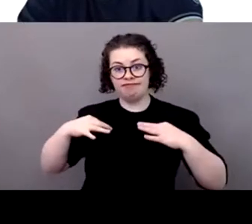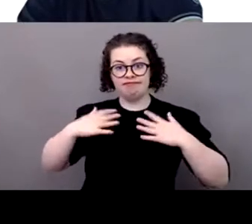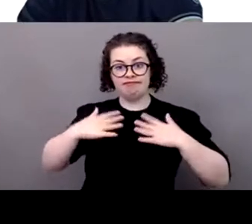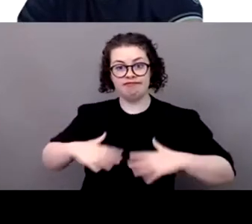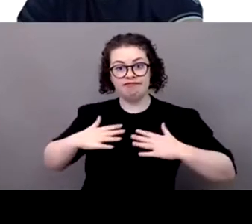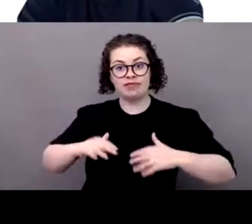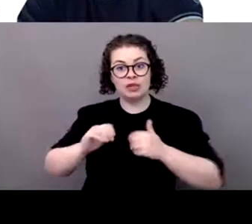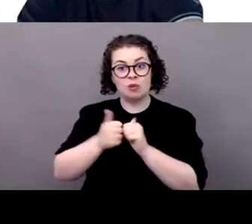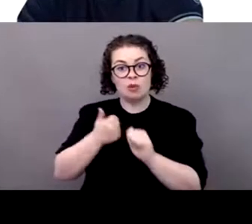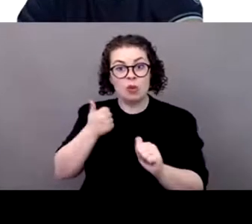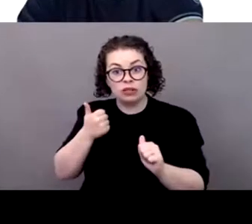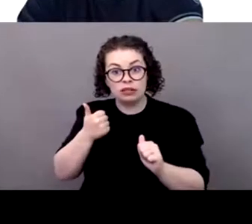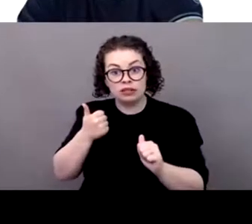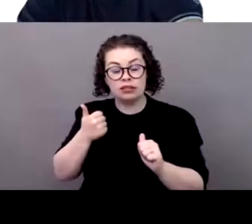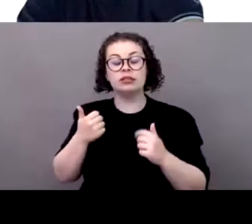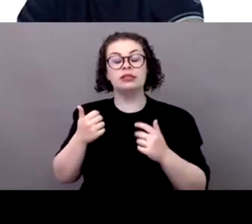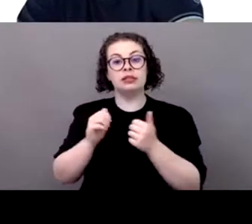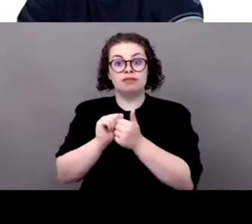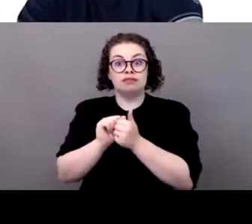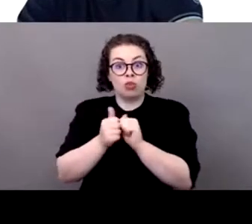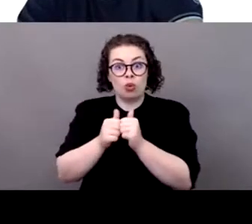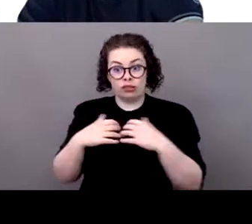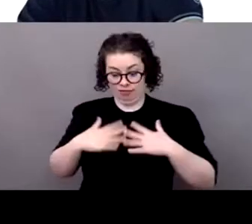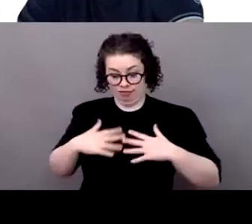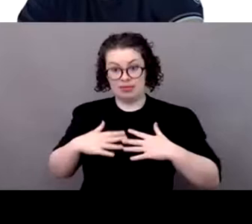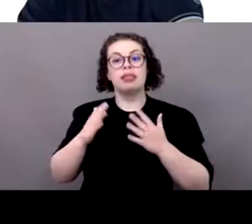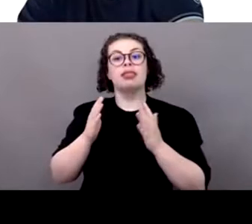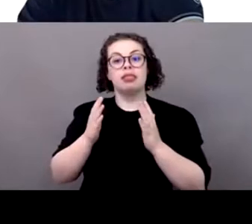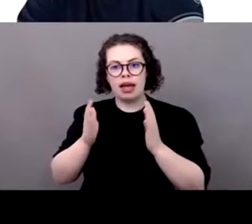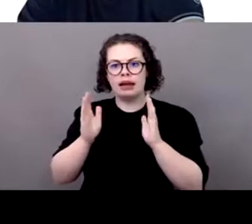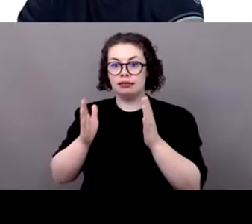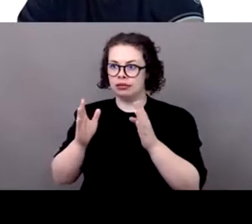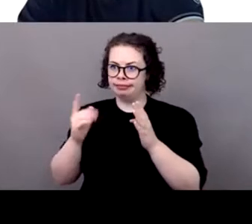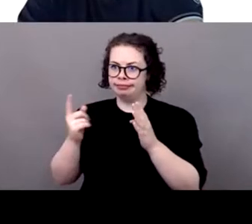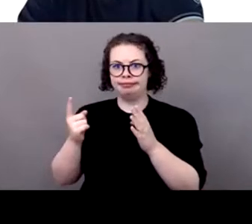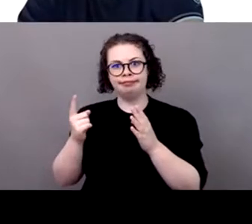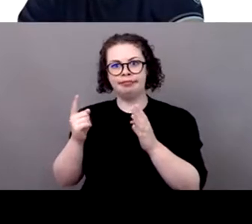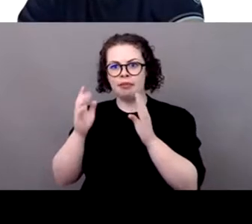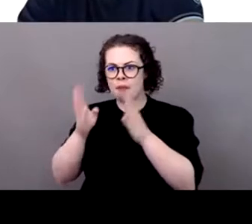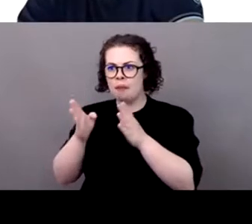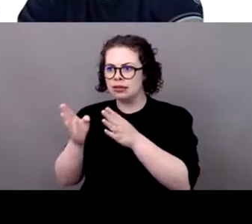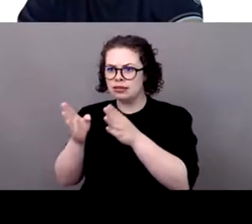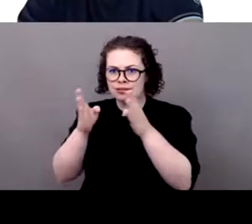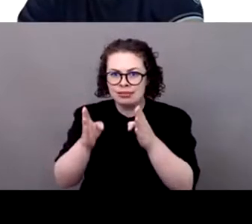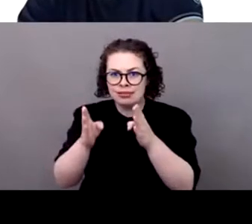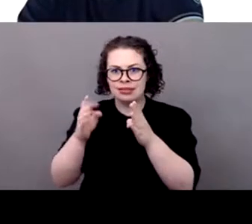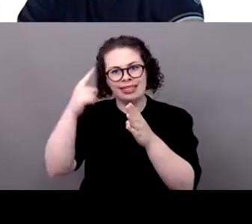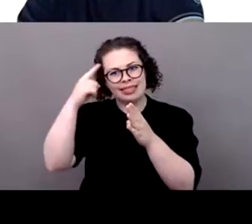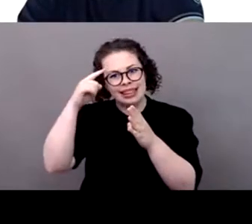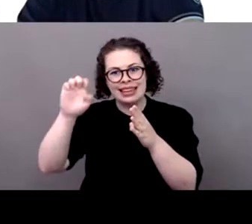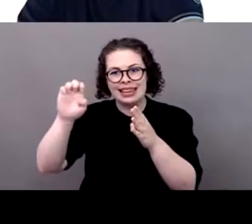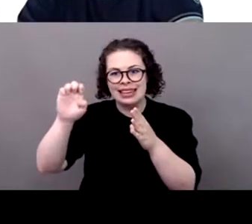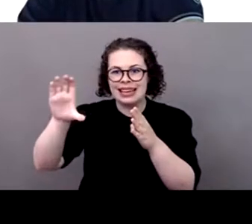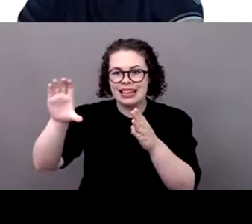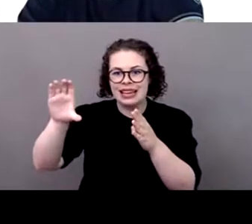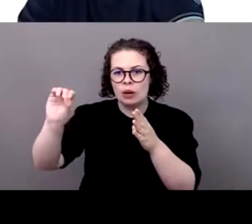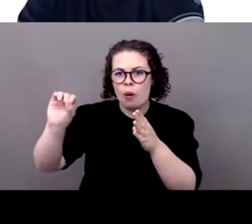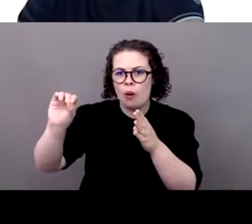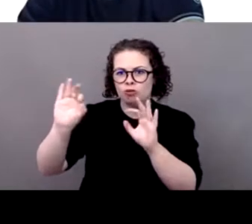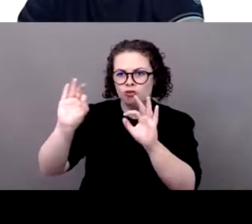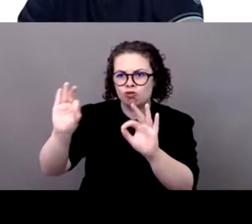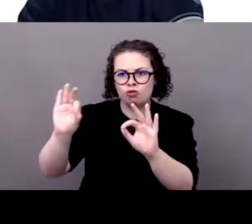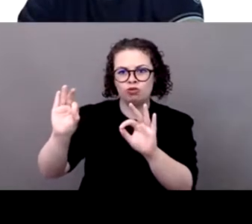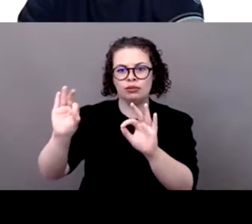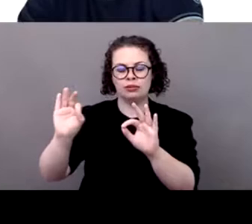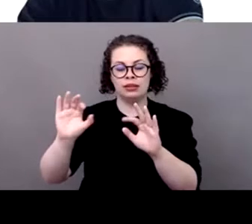the alternative to Lepoxie for surfing. So we also have this ability, as consumers, to make the choice of surfing, maybe